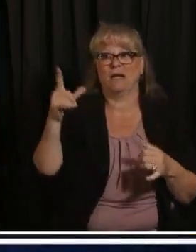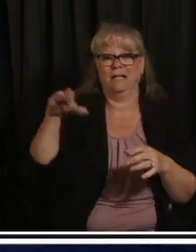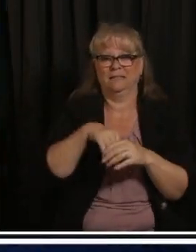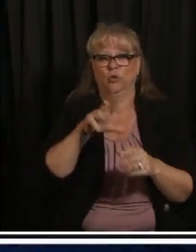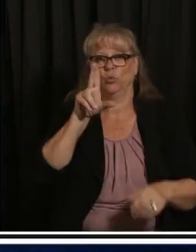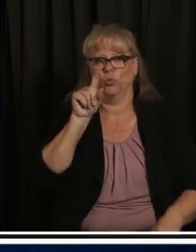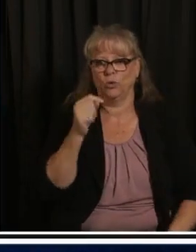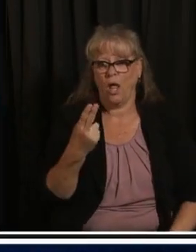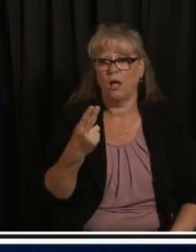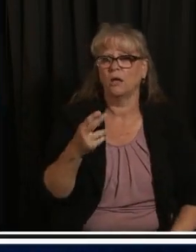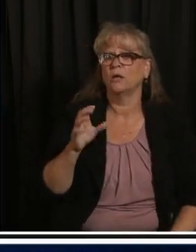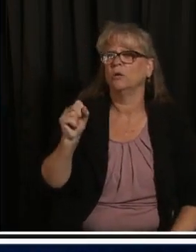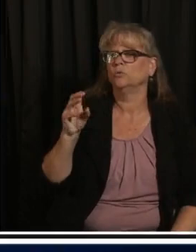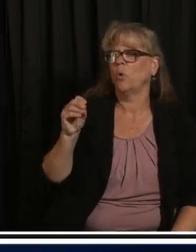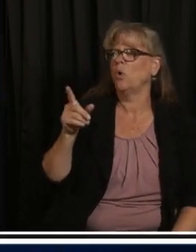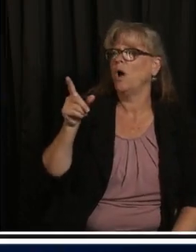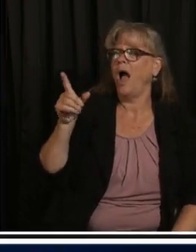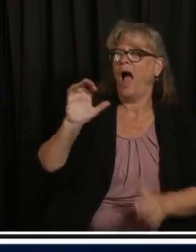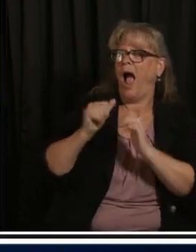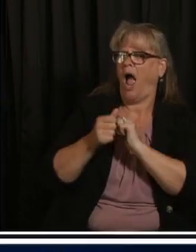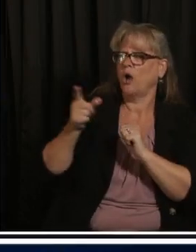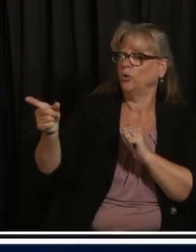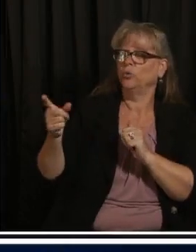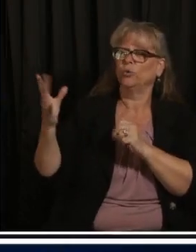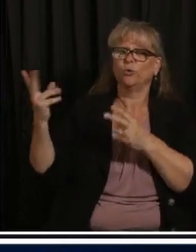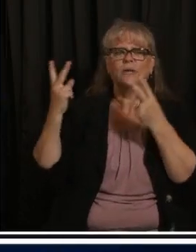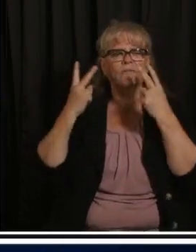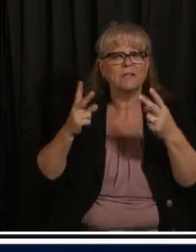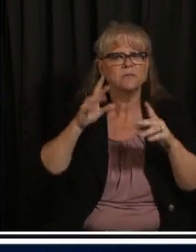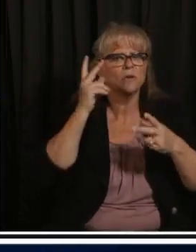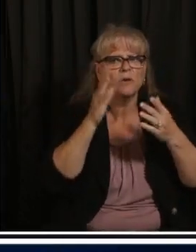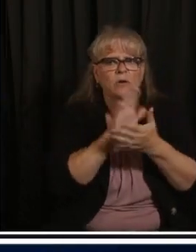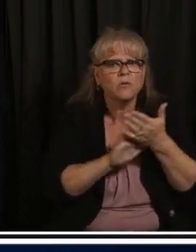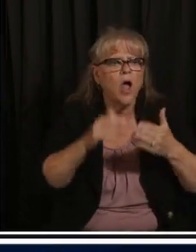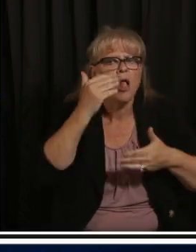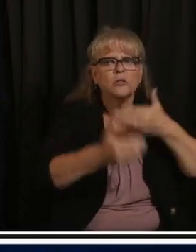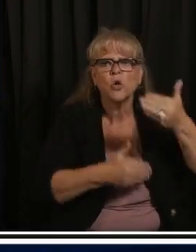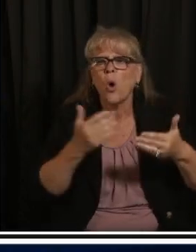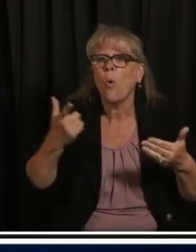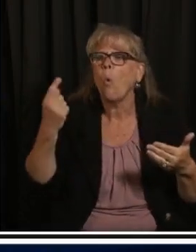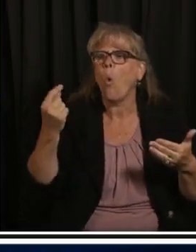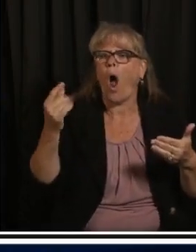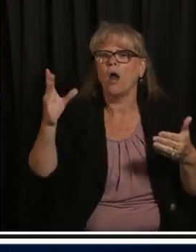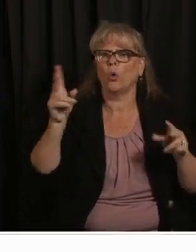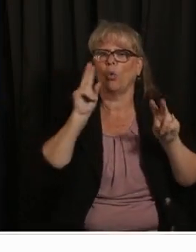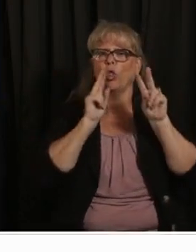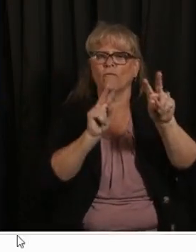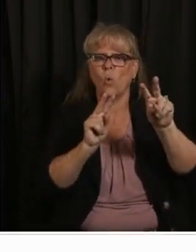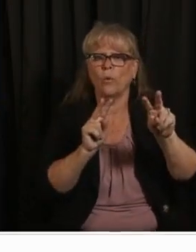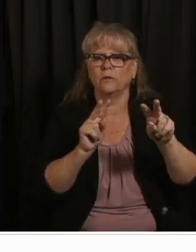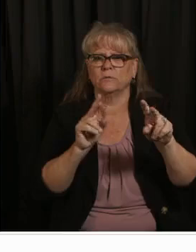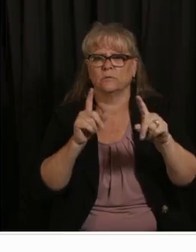are the campus visits going and what do you most looking forward to experiencing in college now that you're safely vaccinated